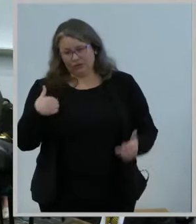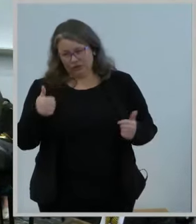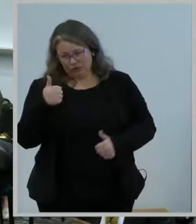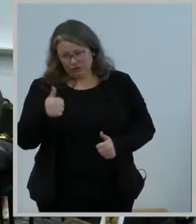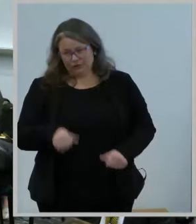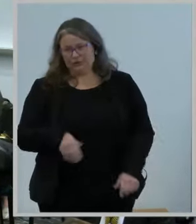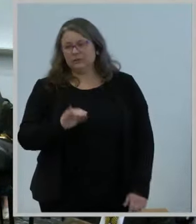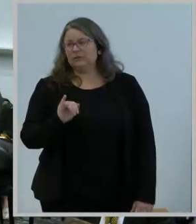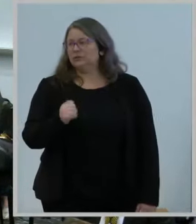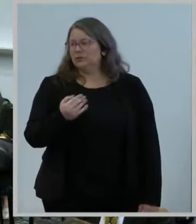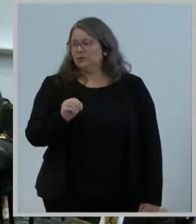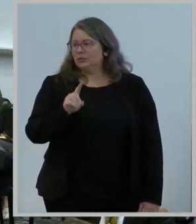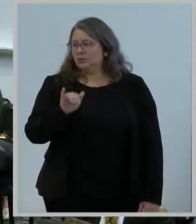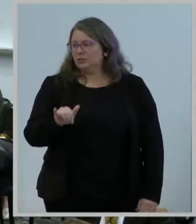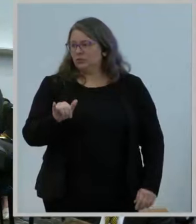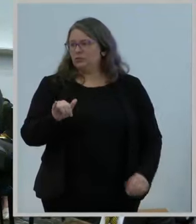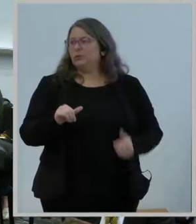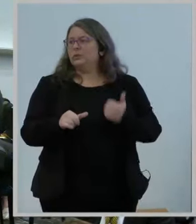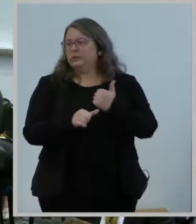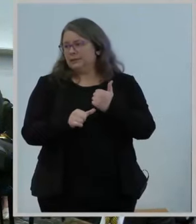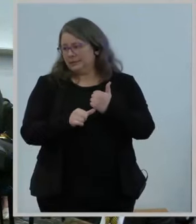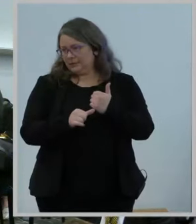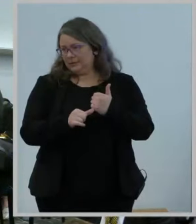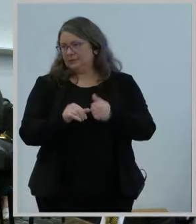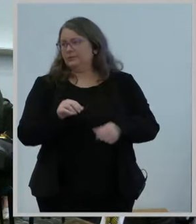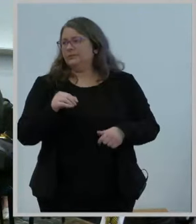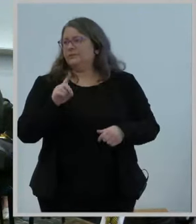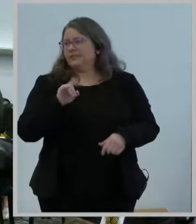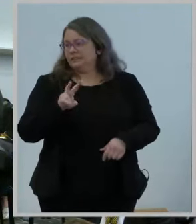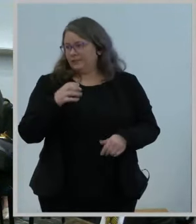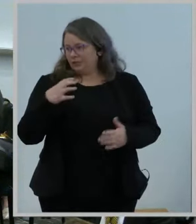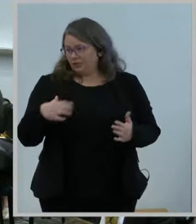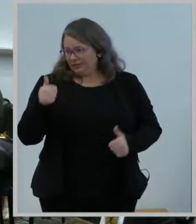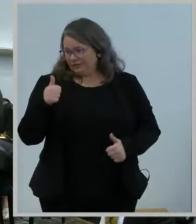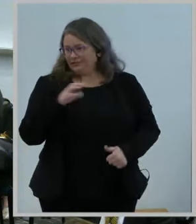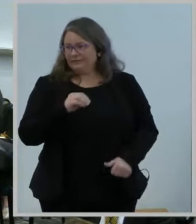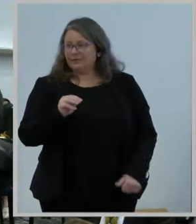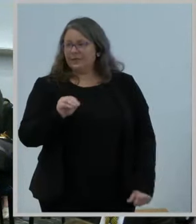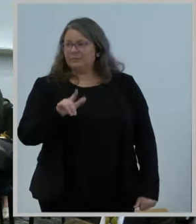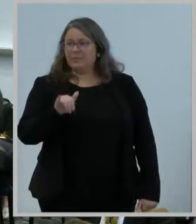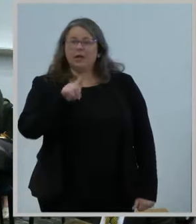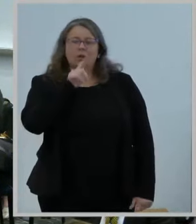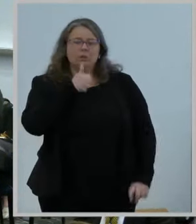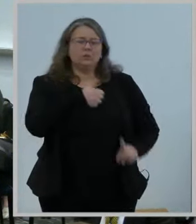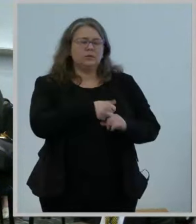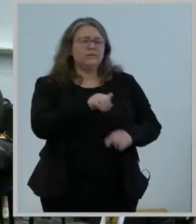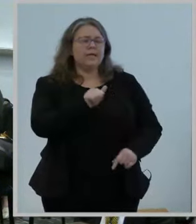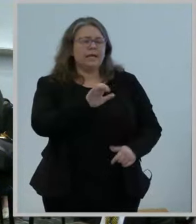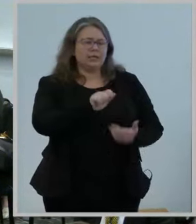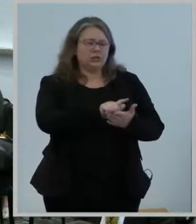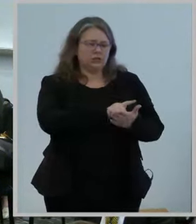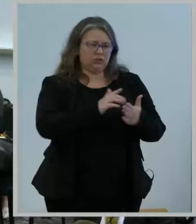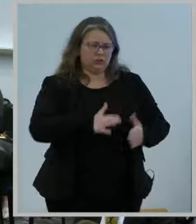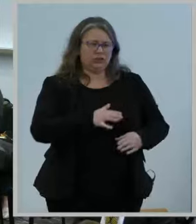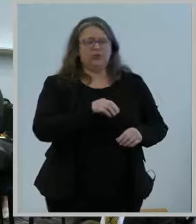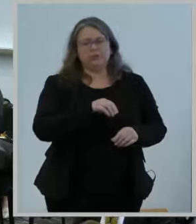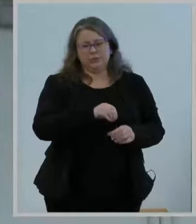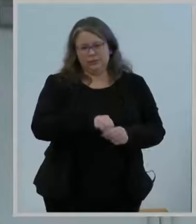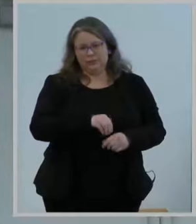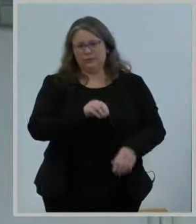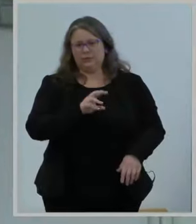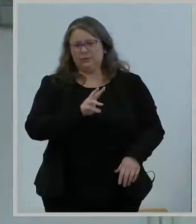Division Chief in TAPD, and Molly O'Connor, who's an attorney, an ACE attorney in TAPD. Molly will now present the item.